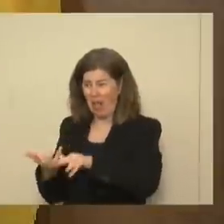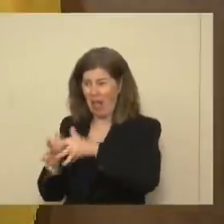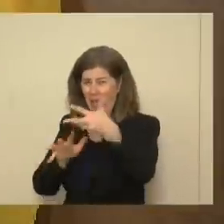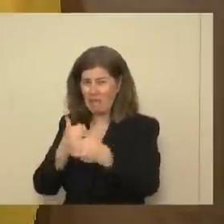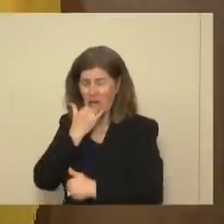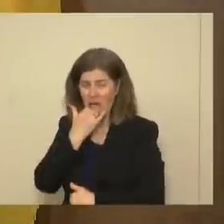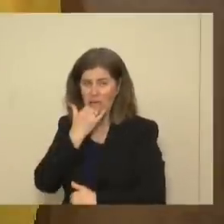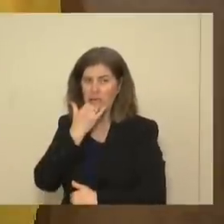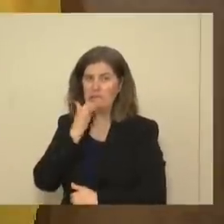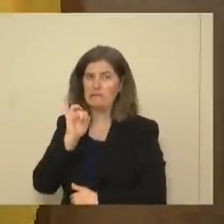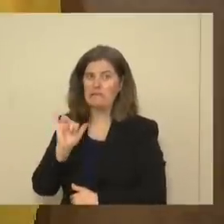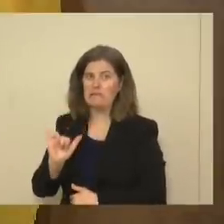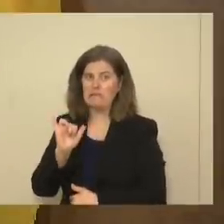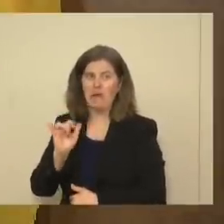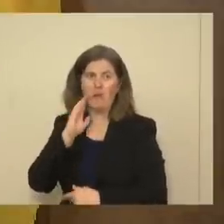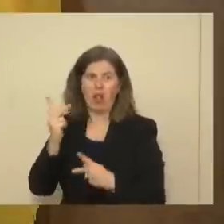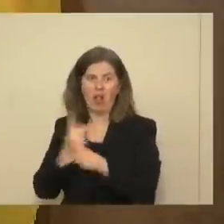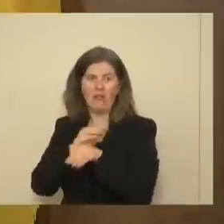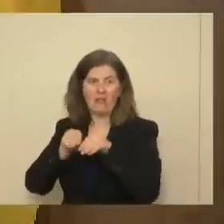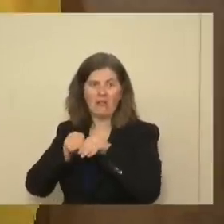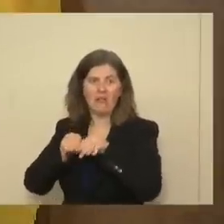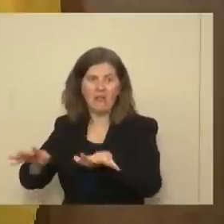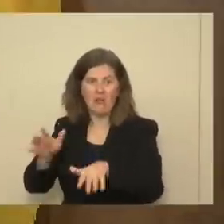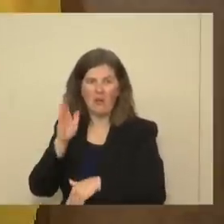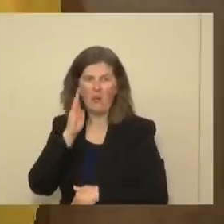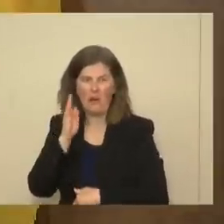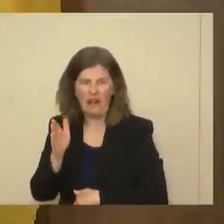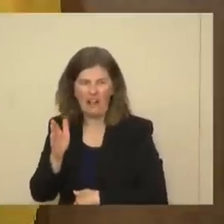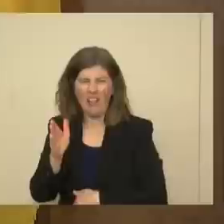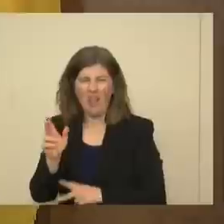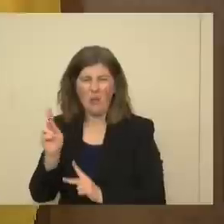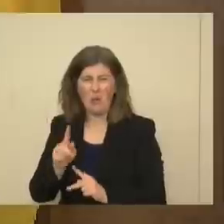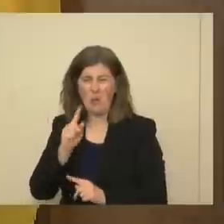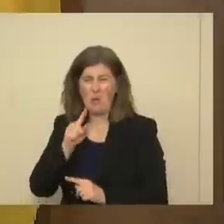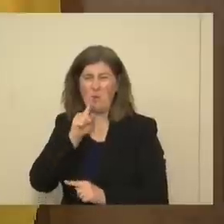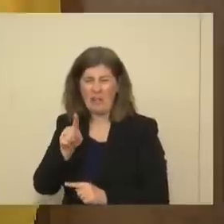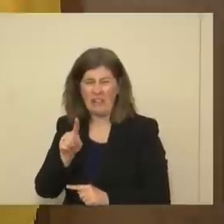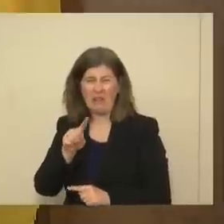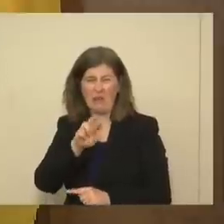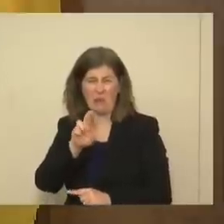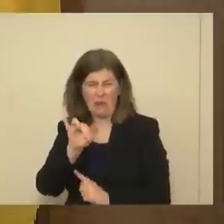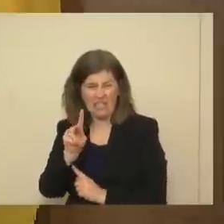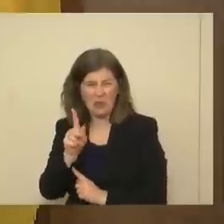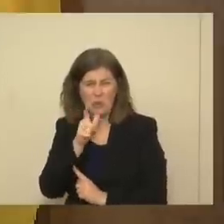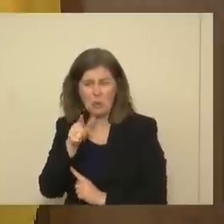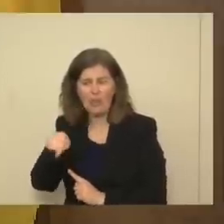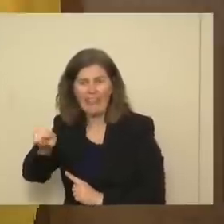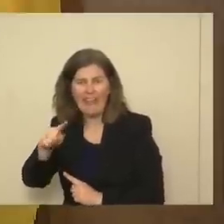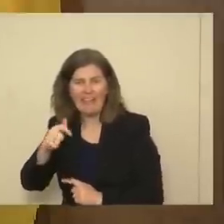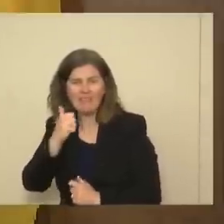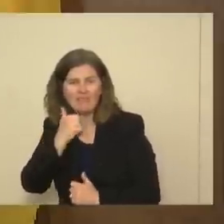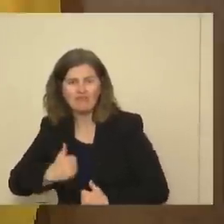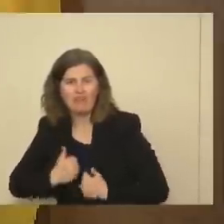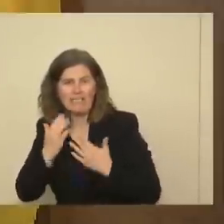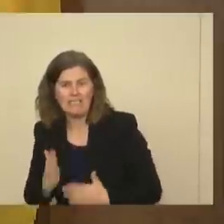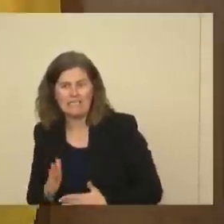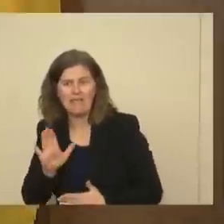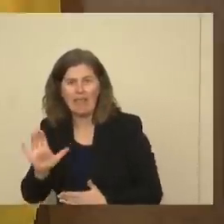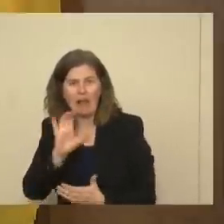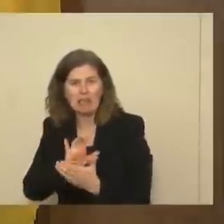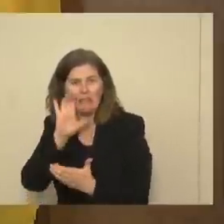We will have spread, and the folks who are really at risk, which are the residents and some of their spouses and family members,